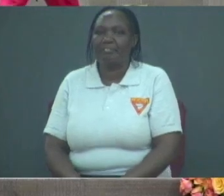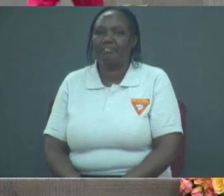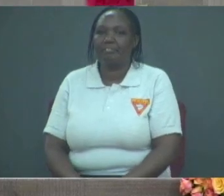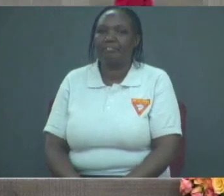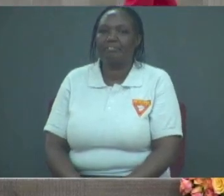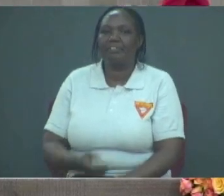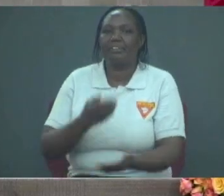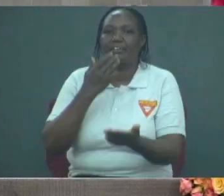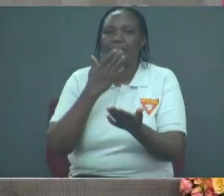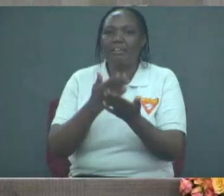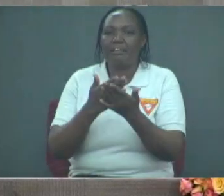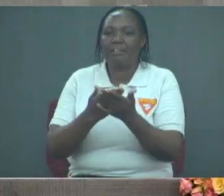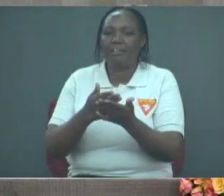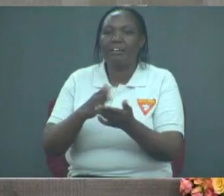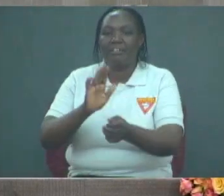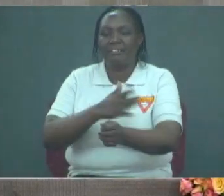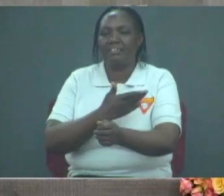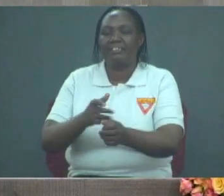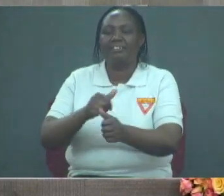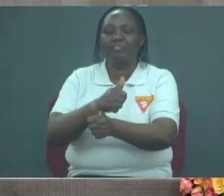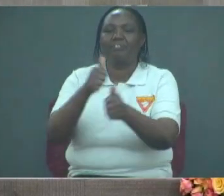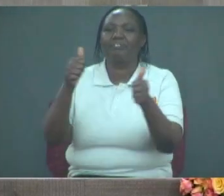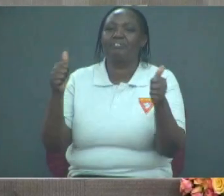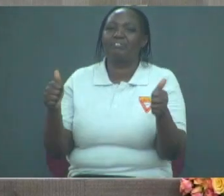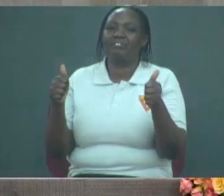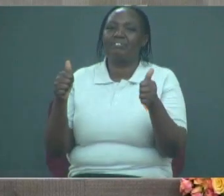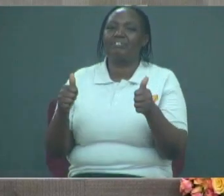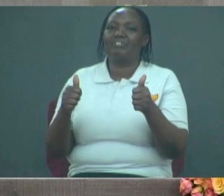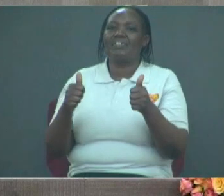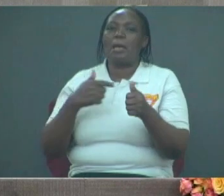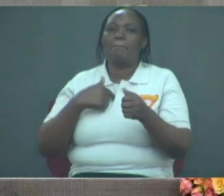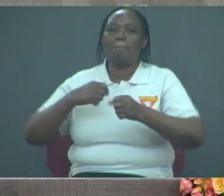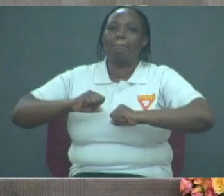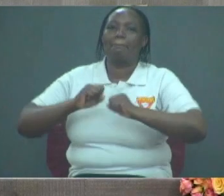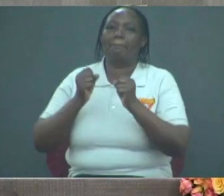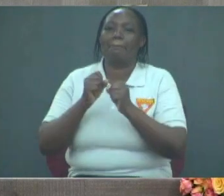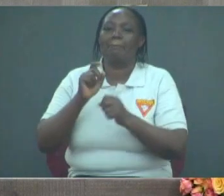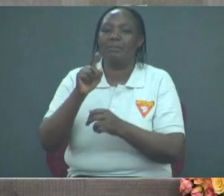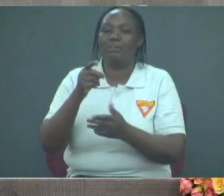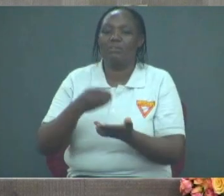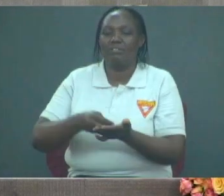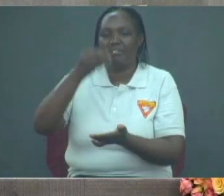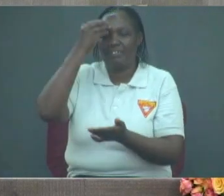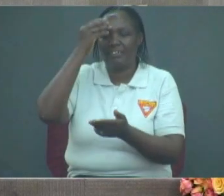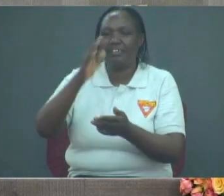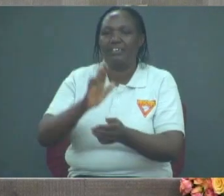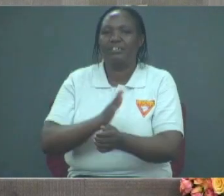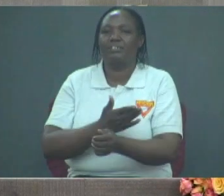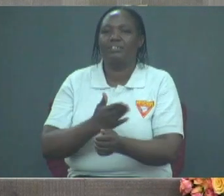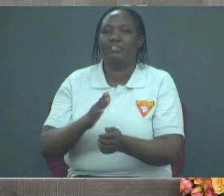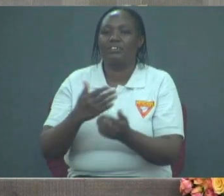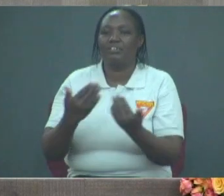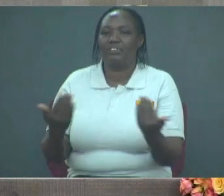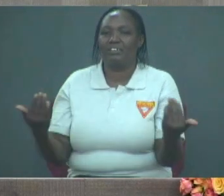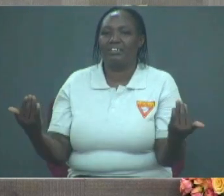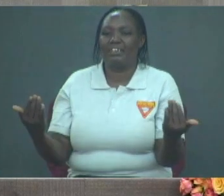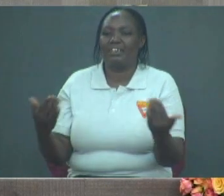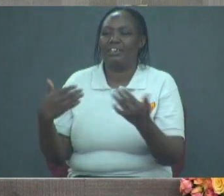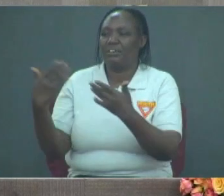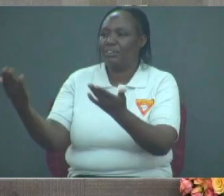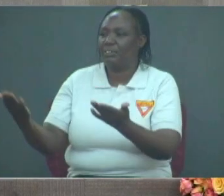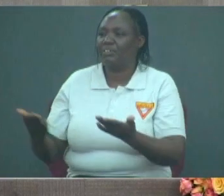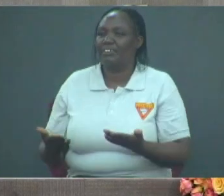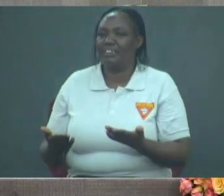Thank you. You've sung very, very well, and I feel very happy that you have learned that song. Now, children, welcome